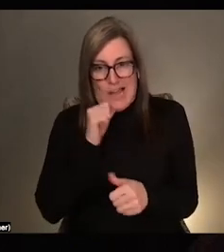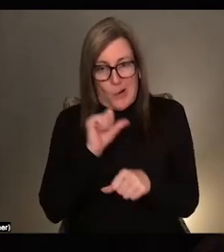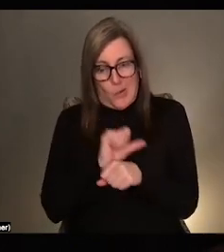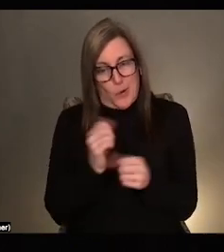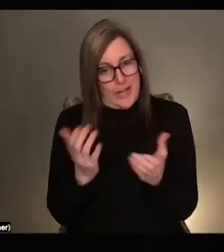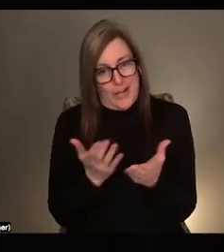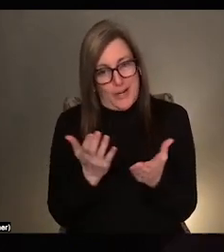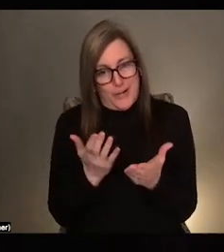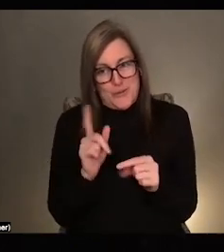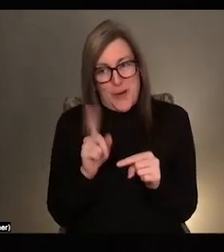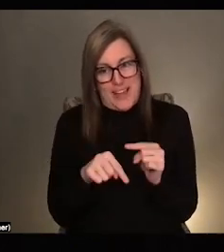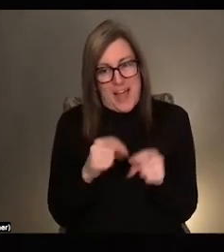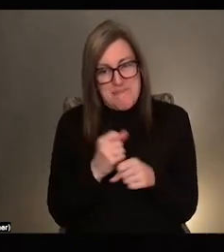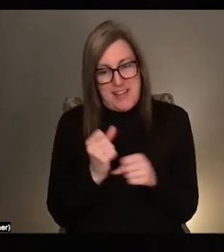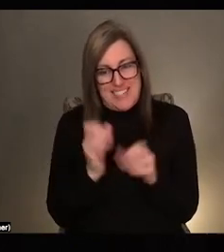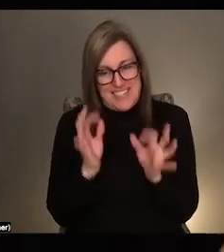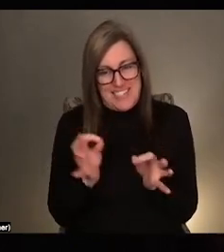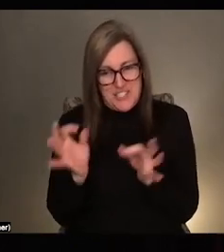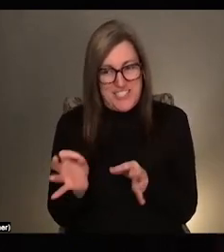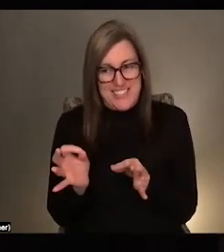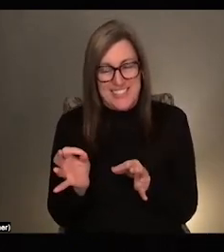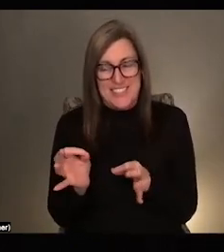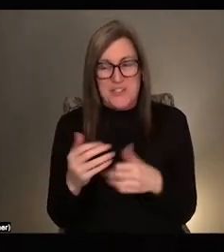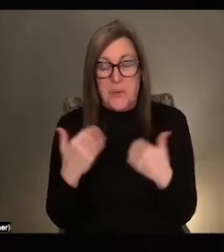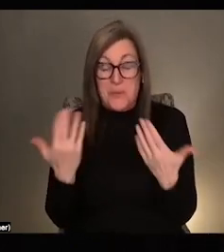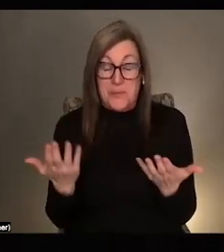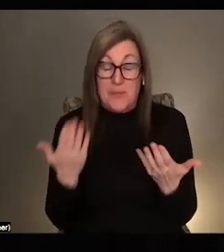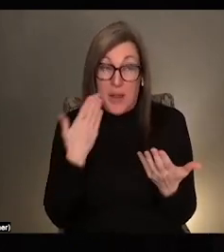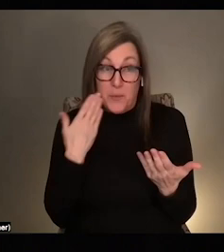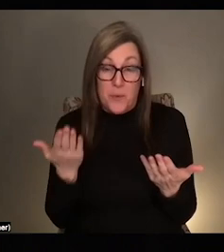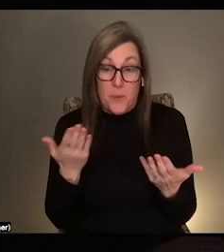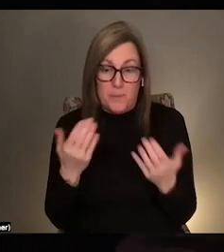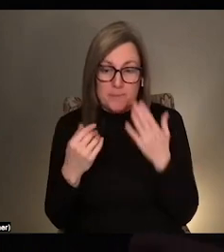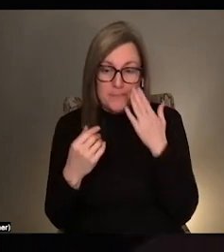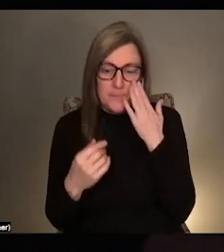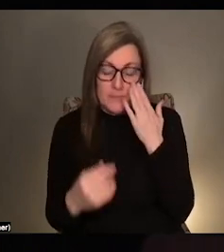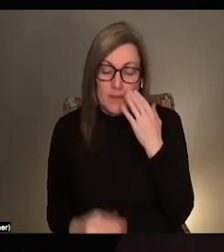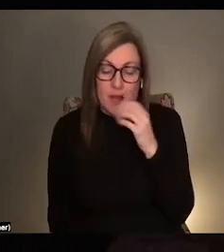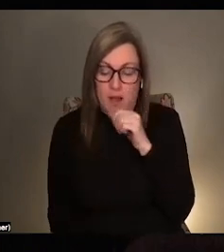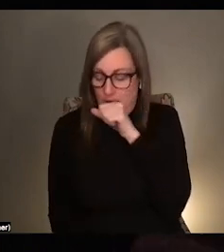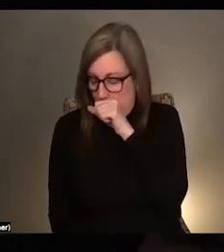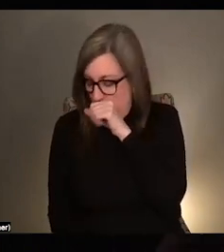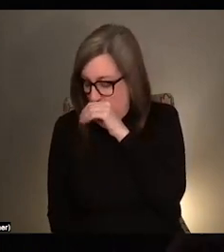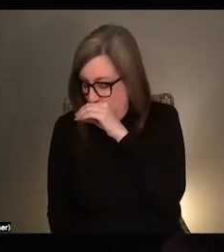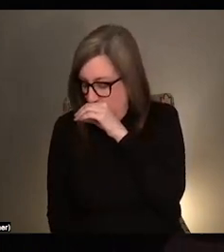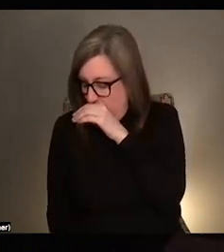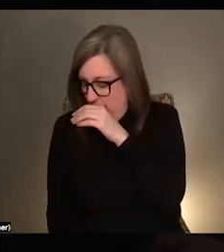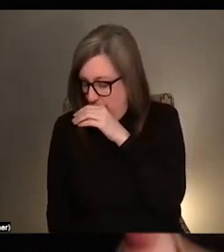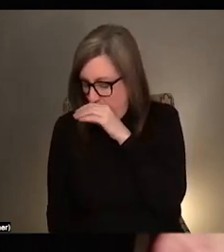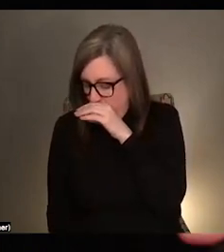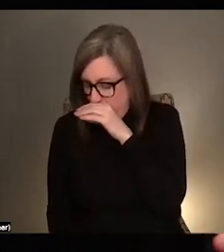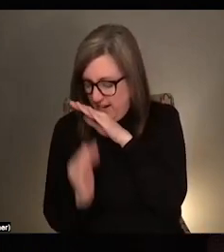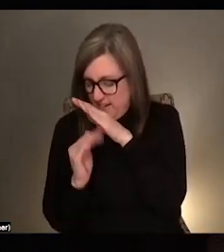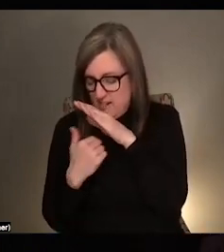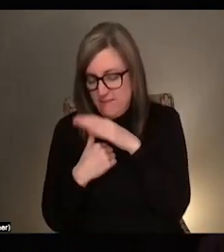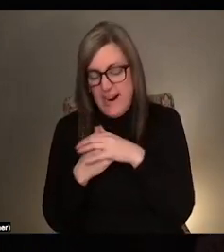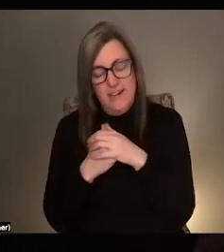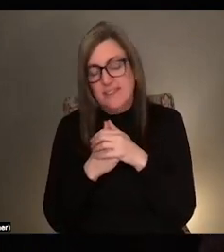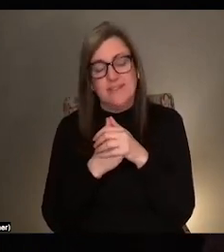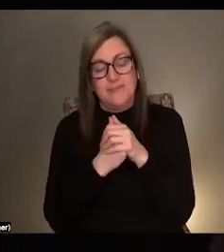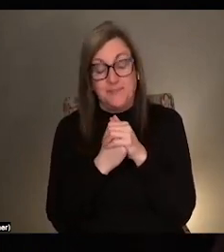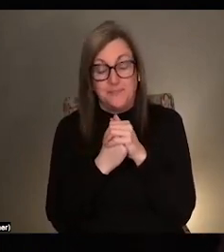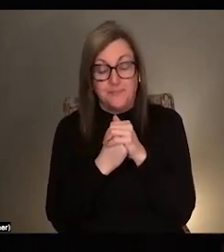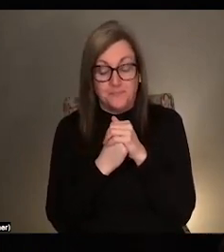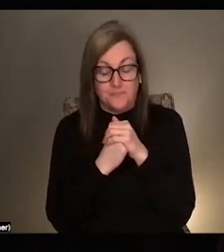so I don't know. But I mean, you know, the, you know, this work is about this complex